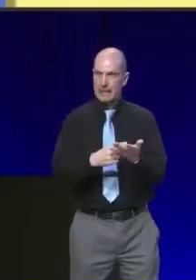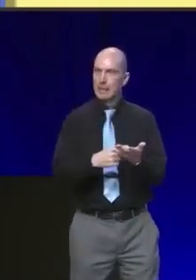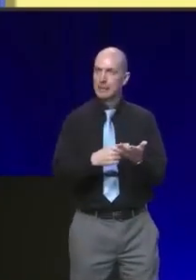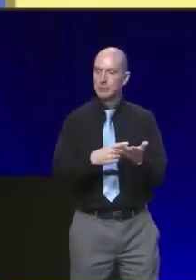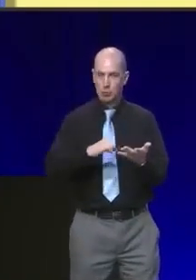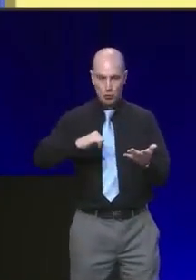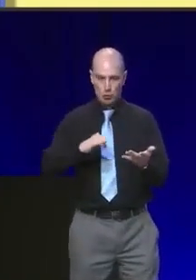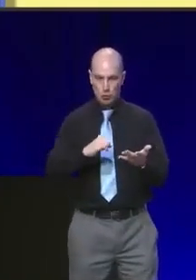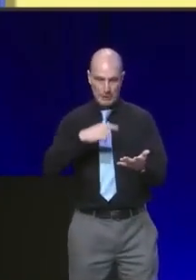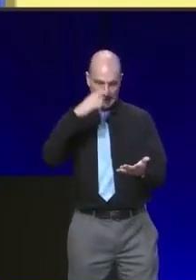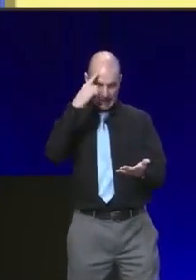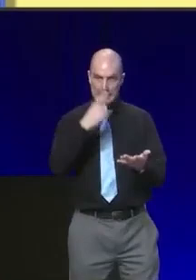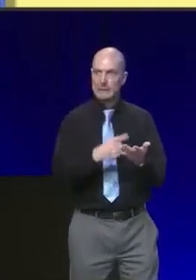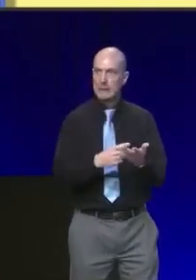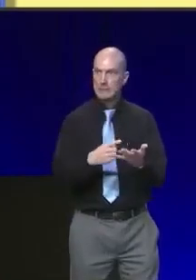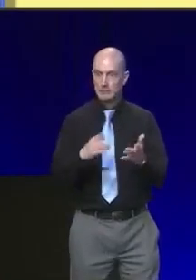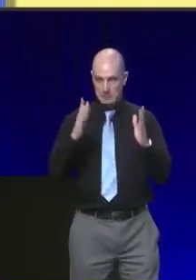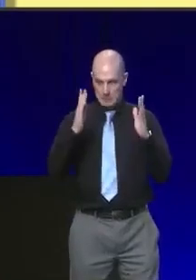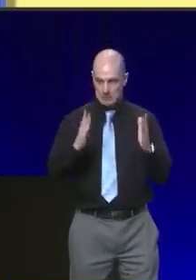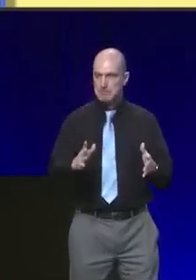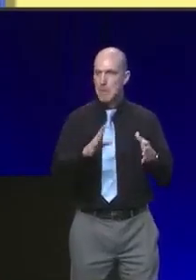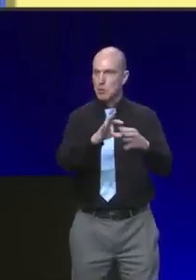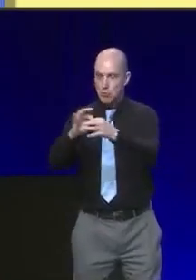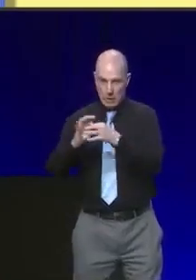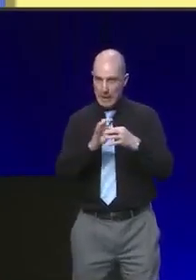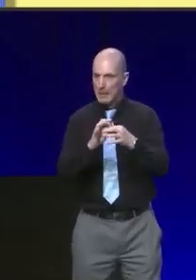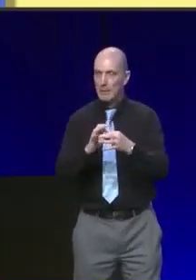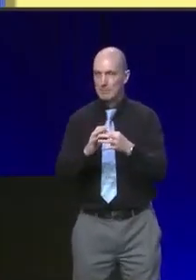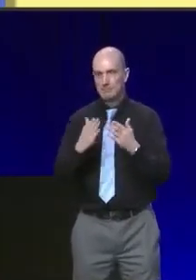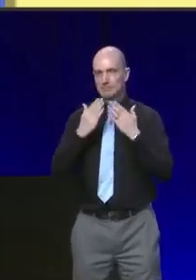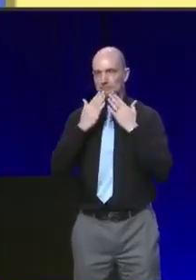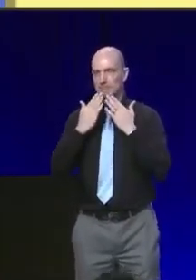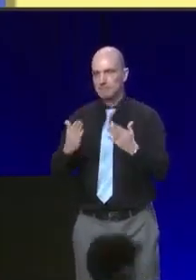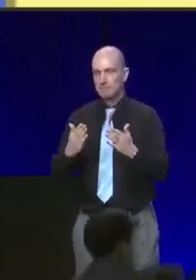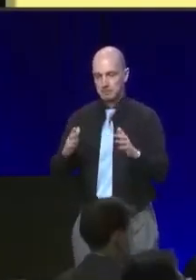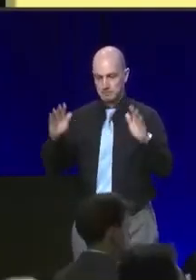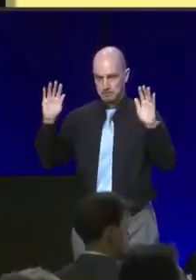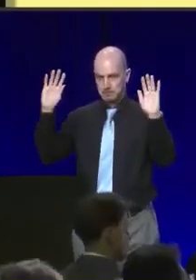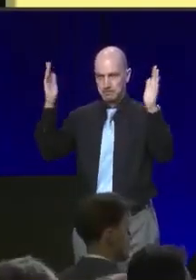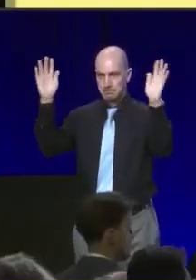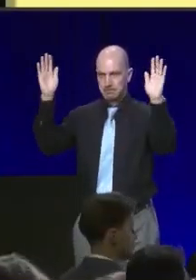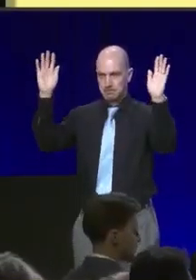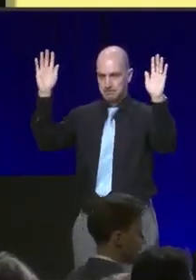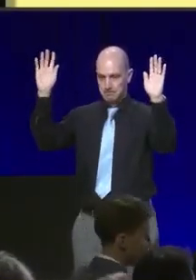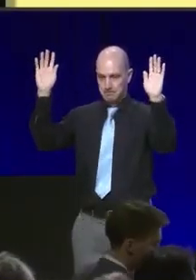happen, and we have to do so together. Thank you very much. Thank you